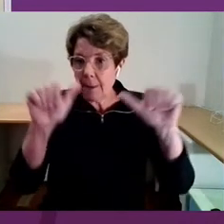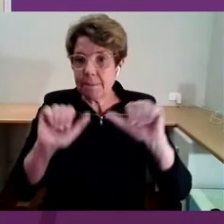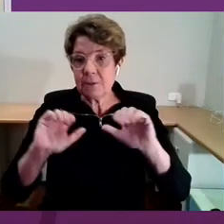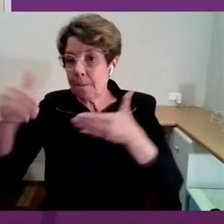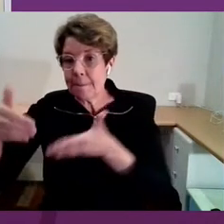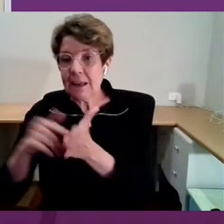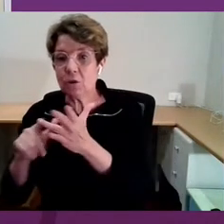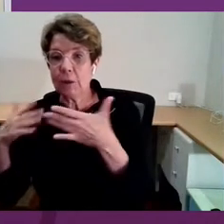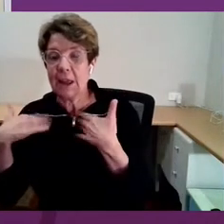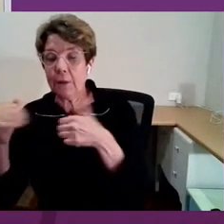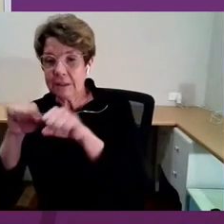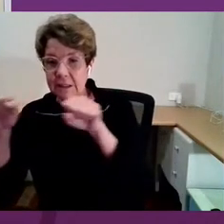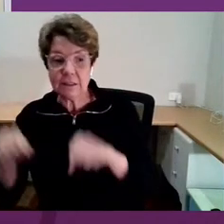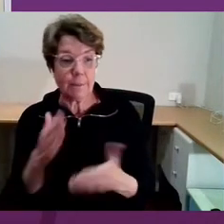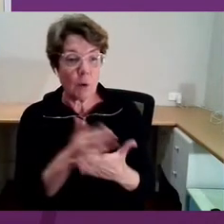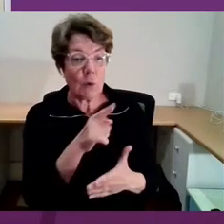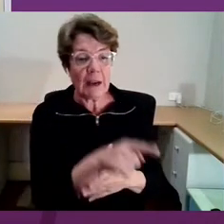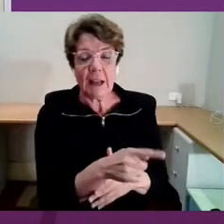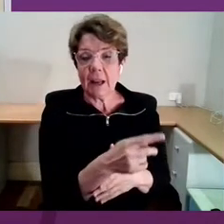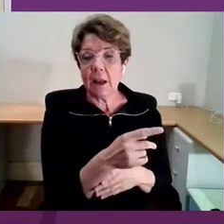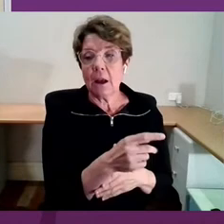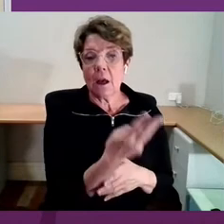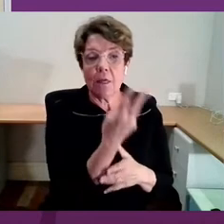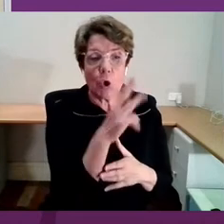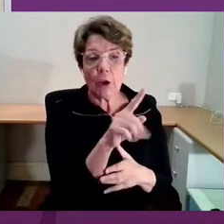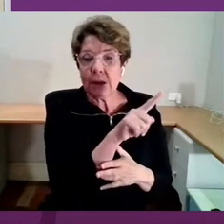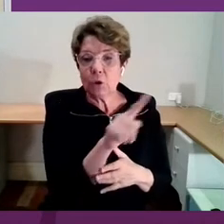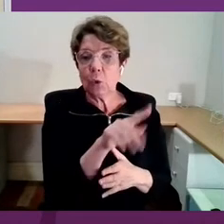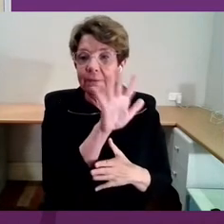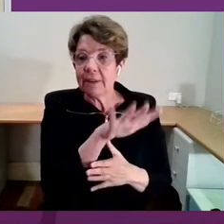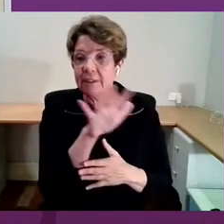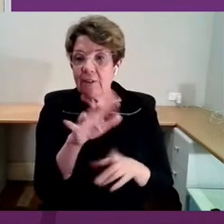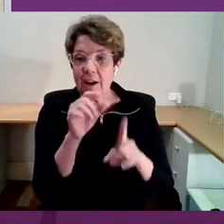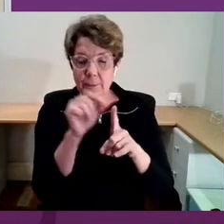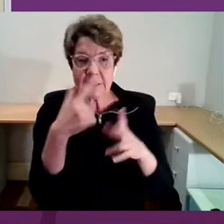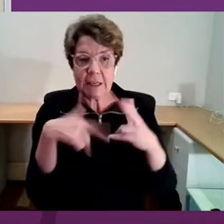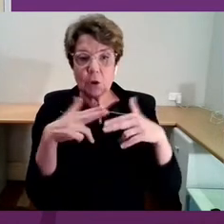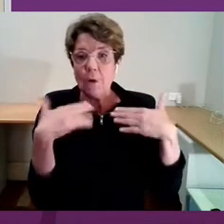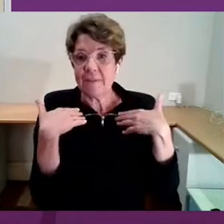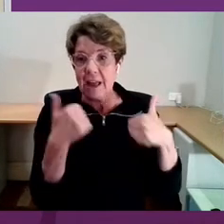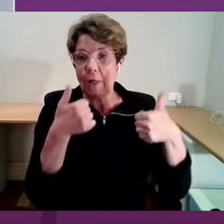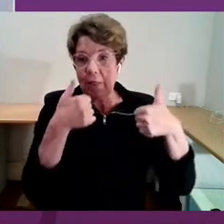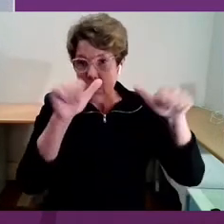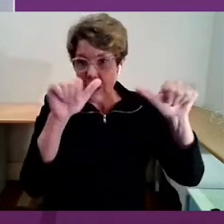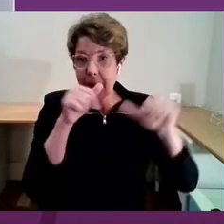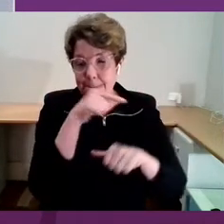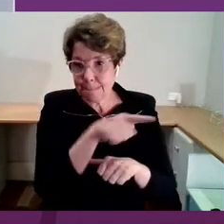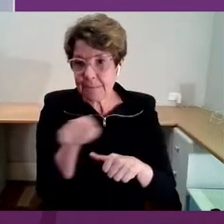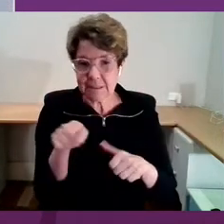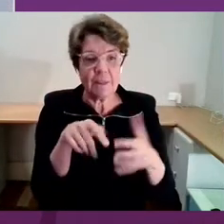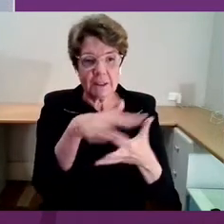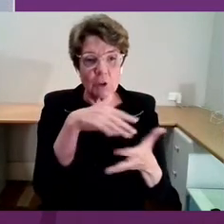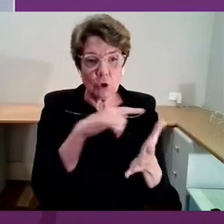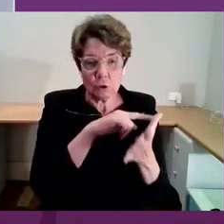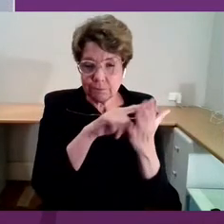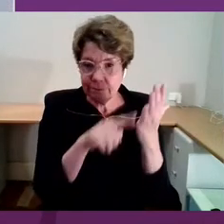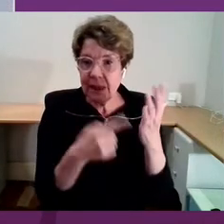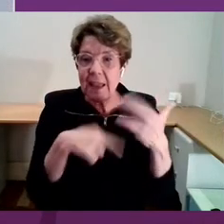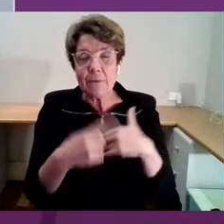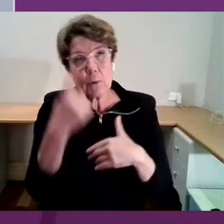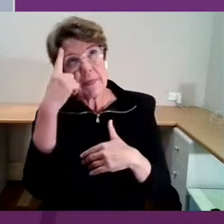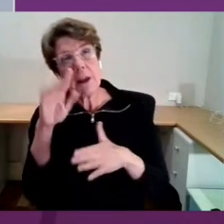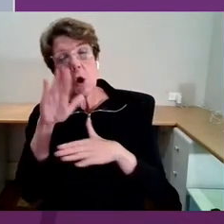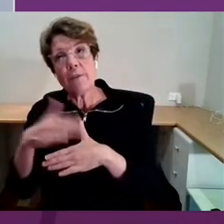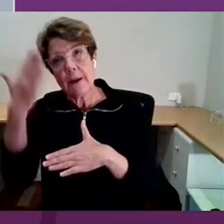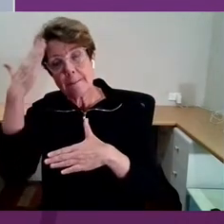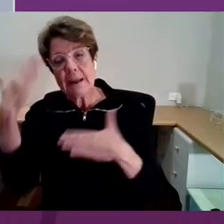up between 30 and 55% of health outcomes. So just think about that. When we think about mental health, we